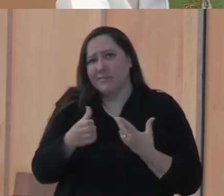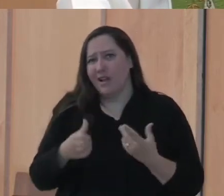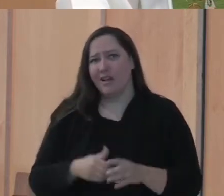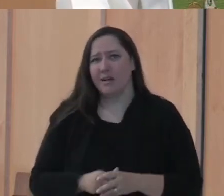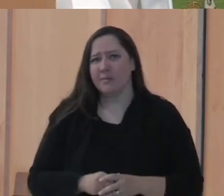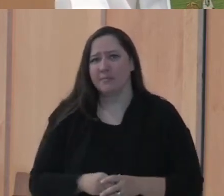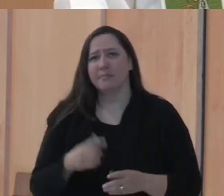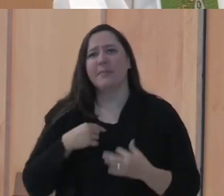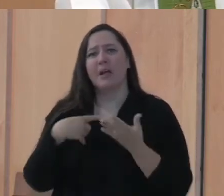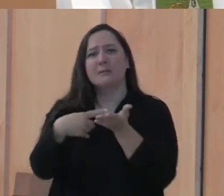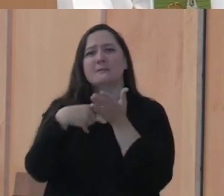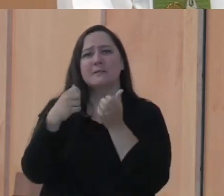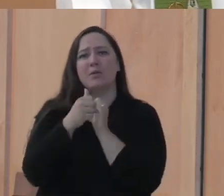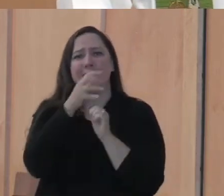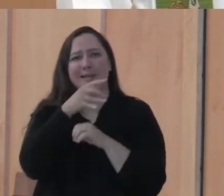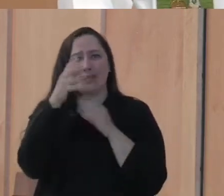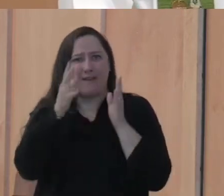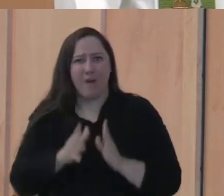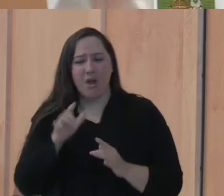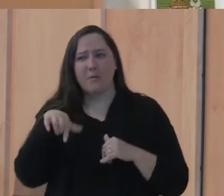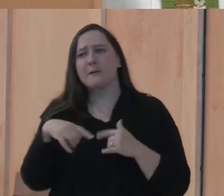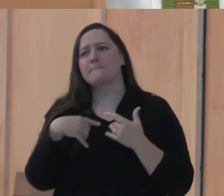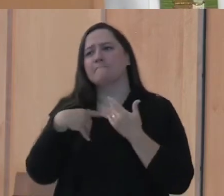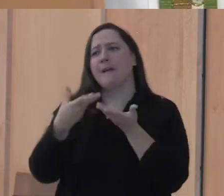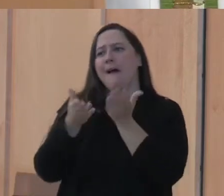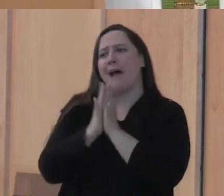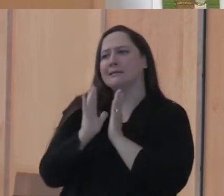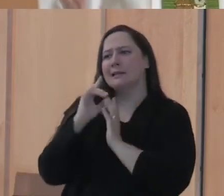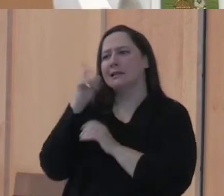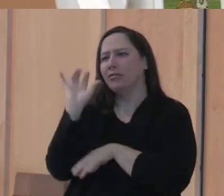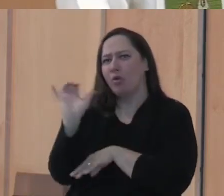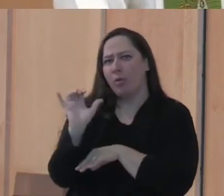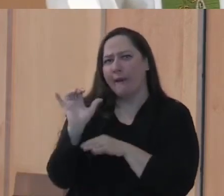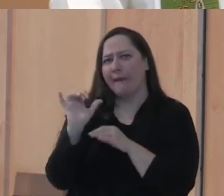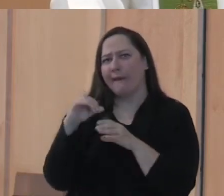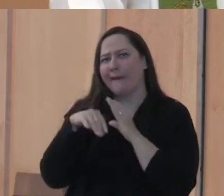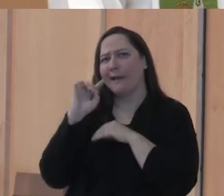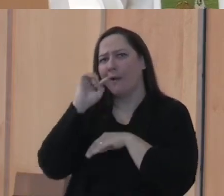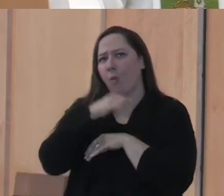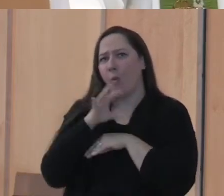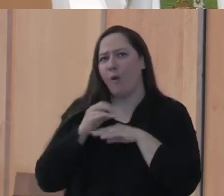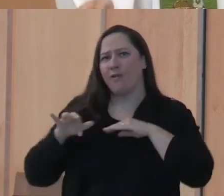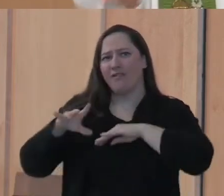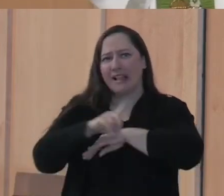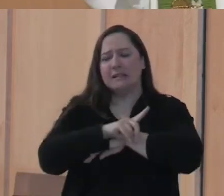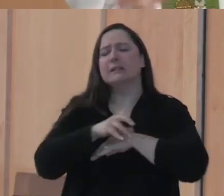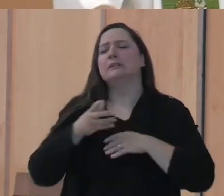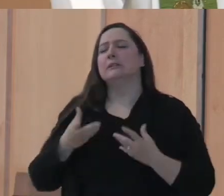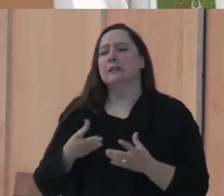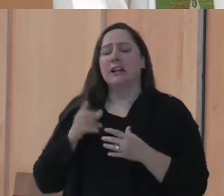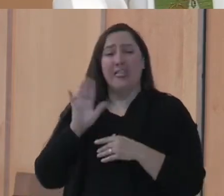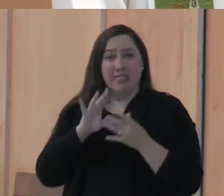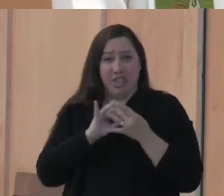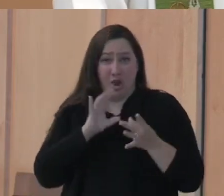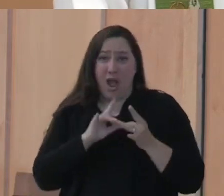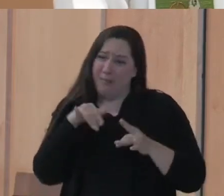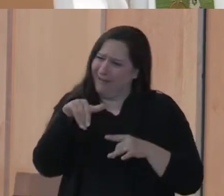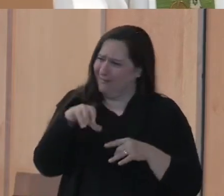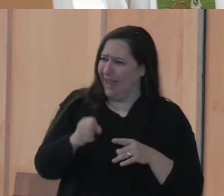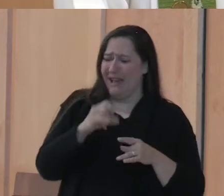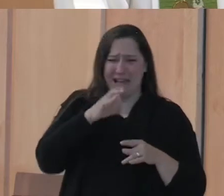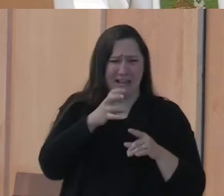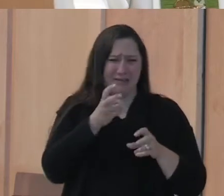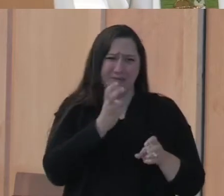I was talking to a farmer this week asking about what this would look like with a modern cornfield. And their comment on this one was, yeah, if it's so